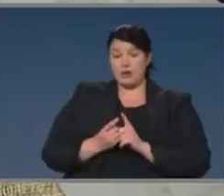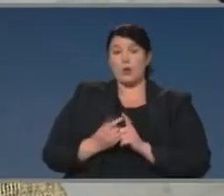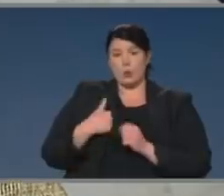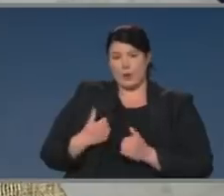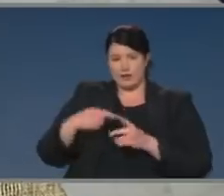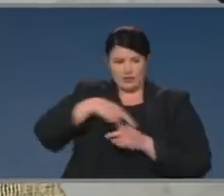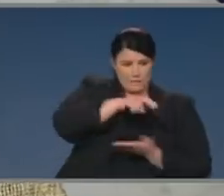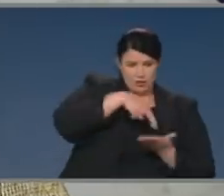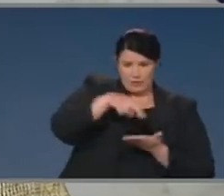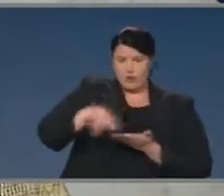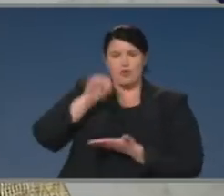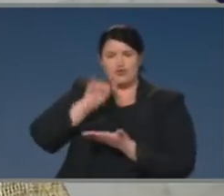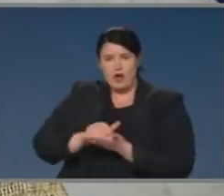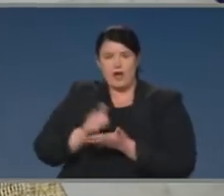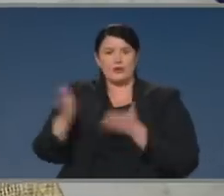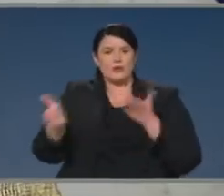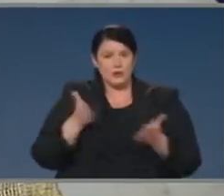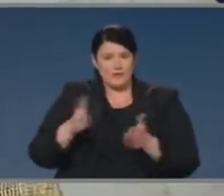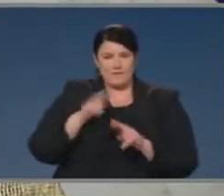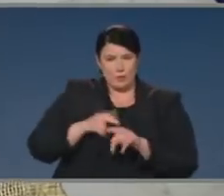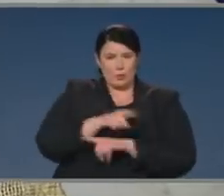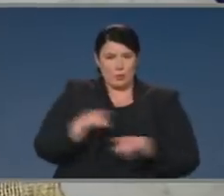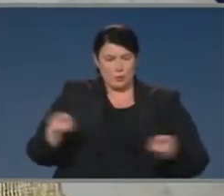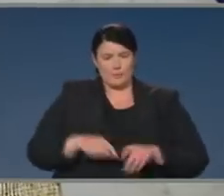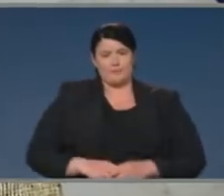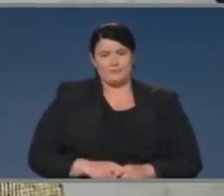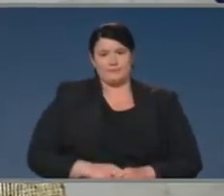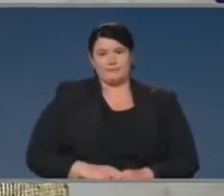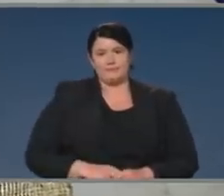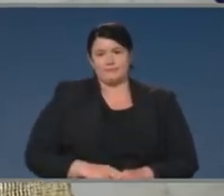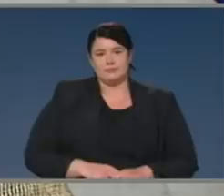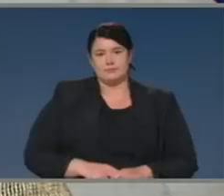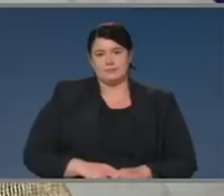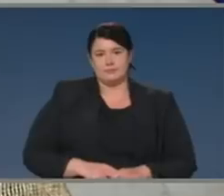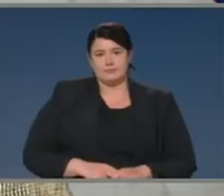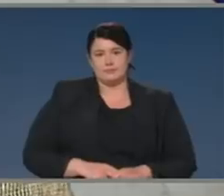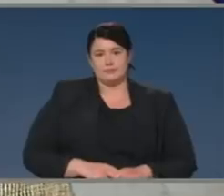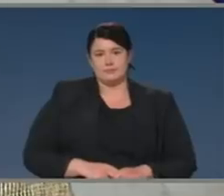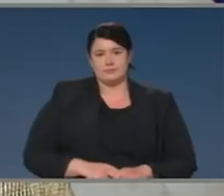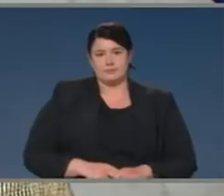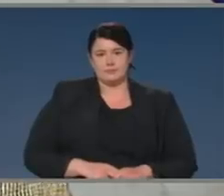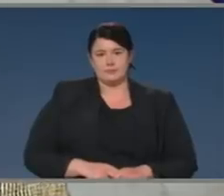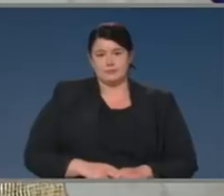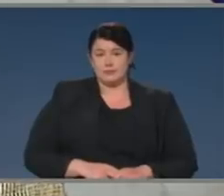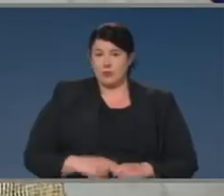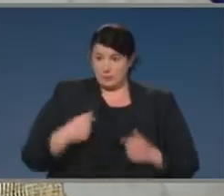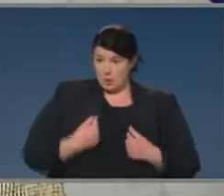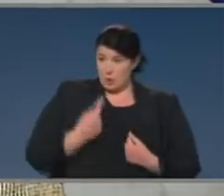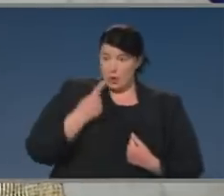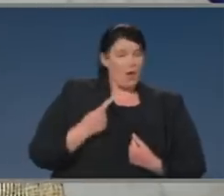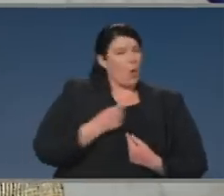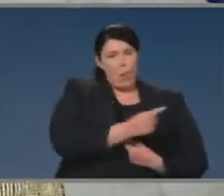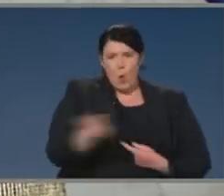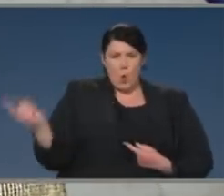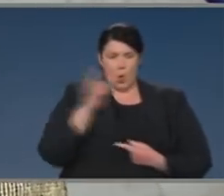need. So I'll conclude with saying again, this has been the work of so many and reflects the fact that our mental health